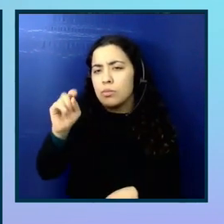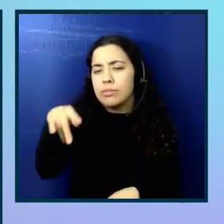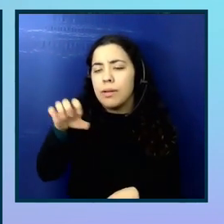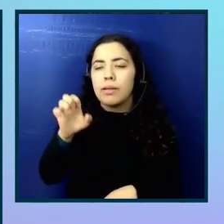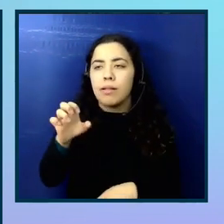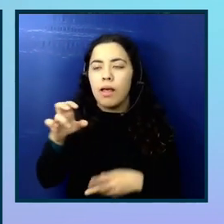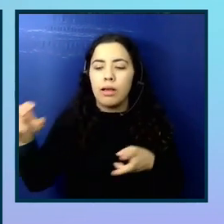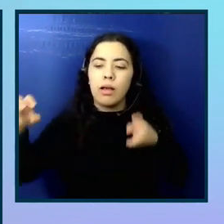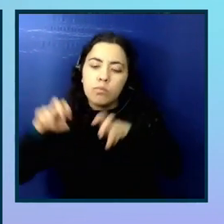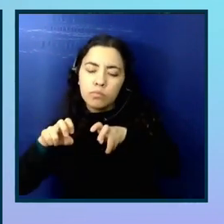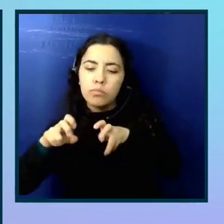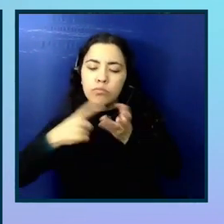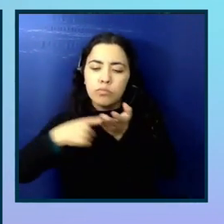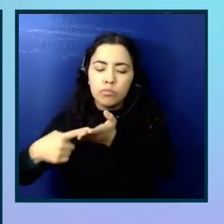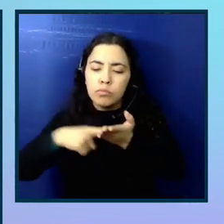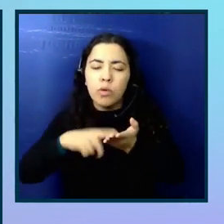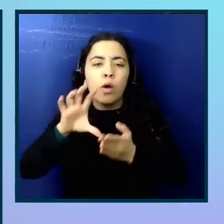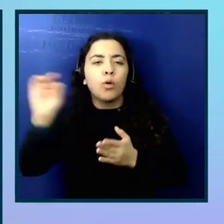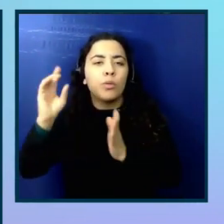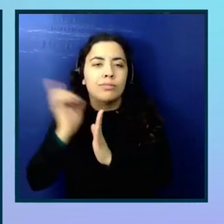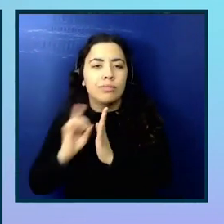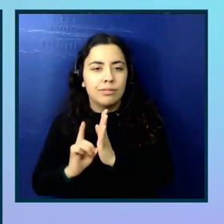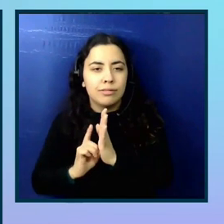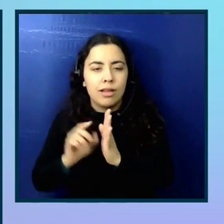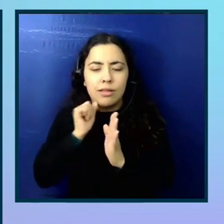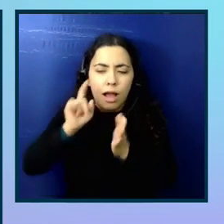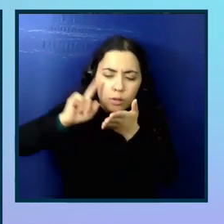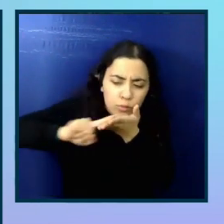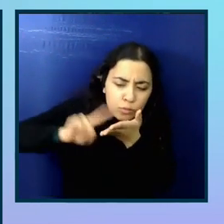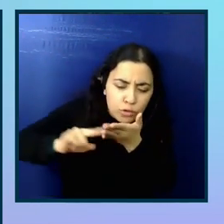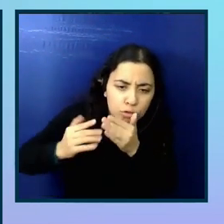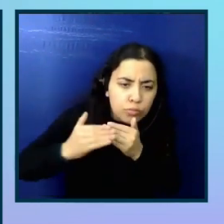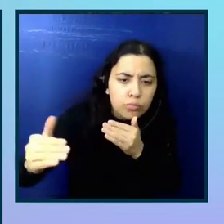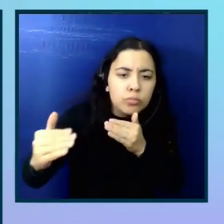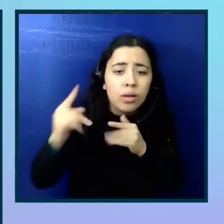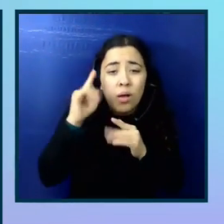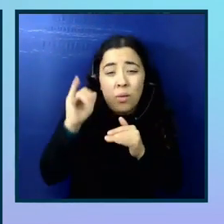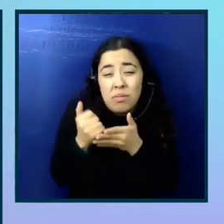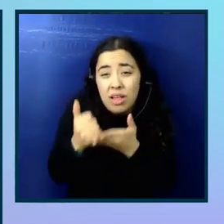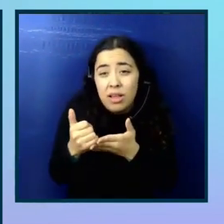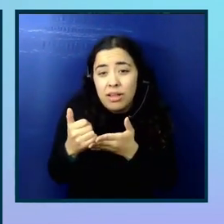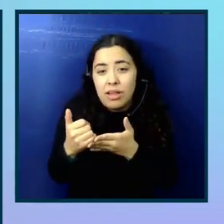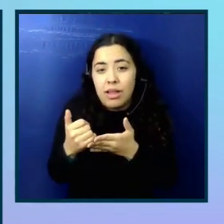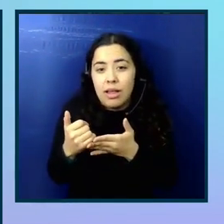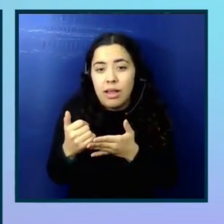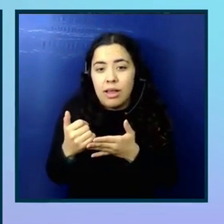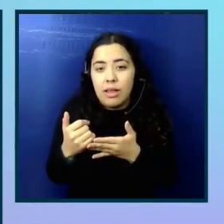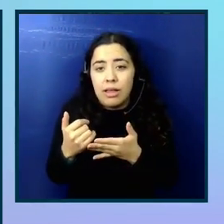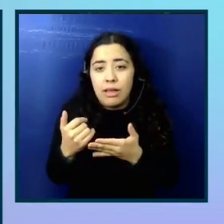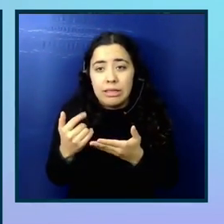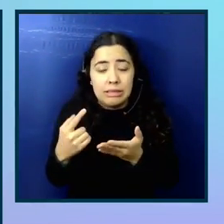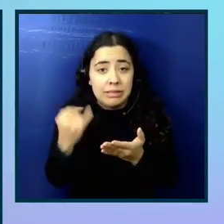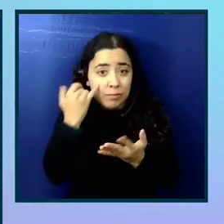longitudinal research session. And hopefully that helps. But yeah, I can give examples if that person wants,